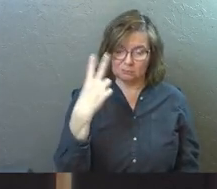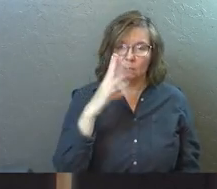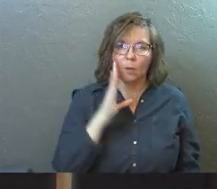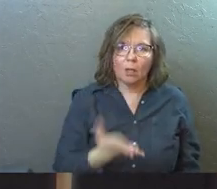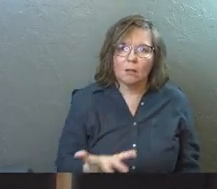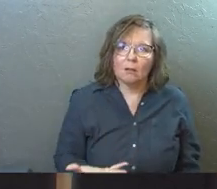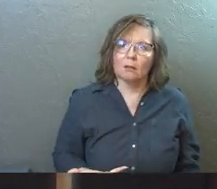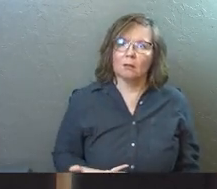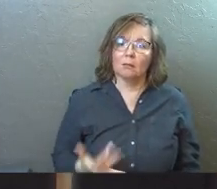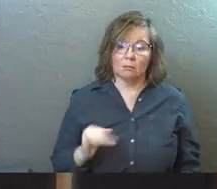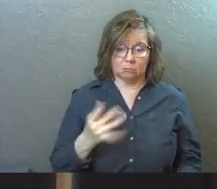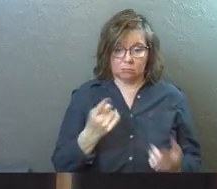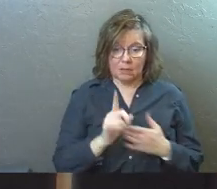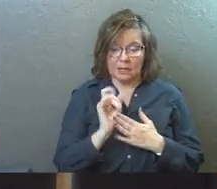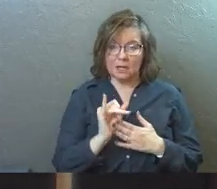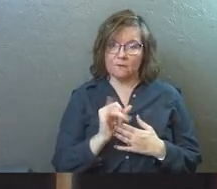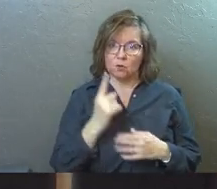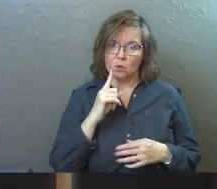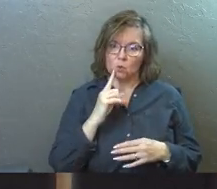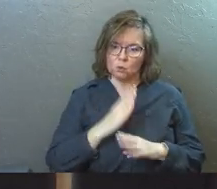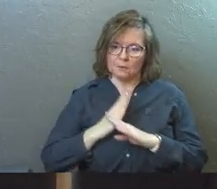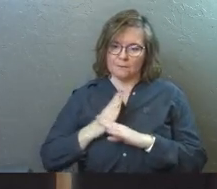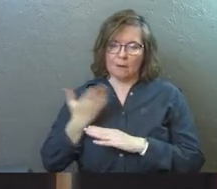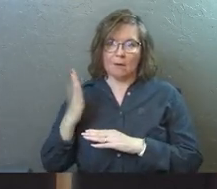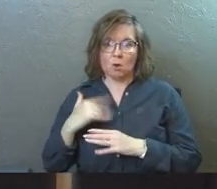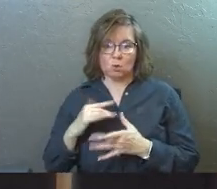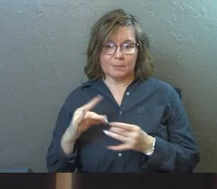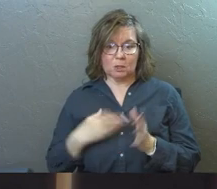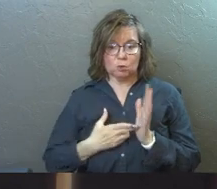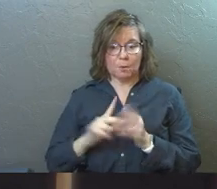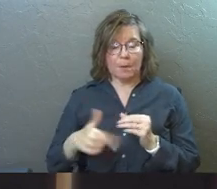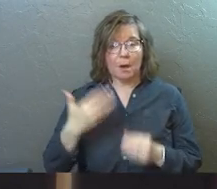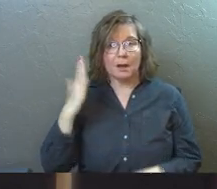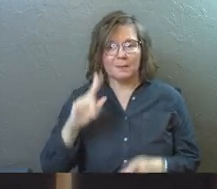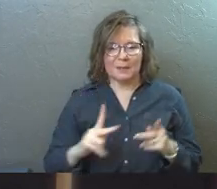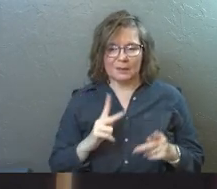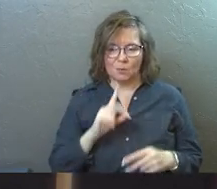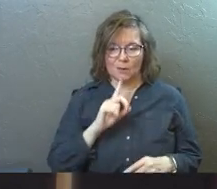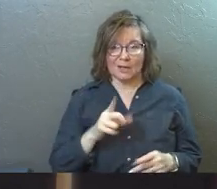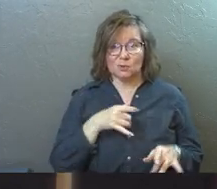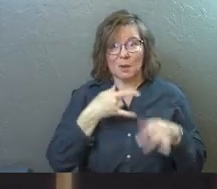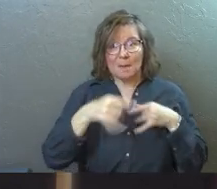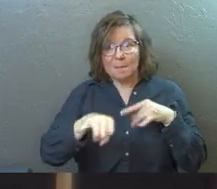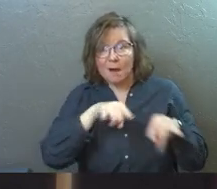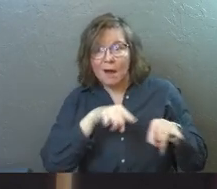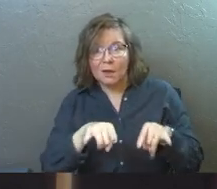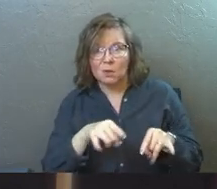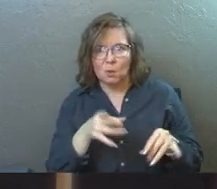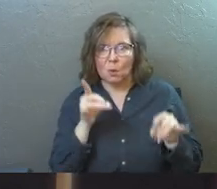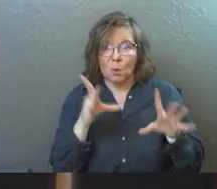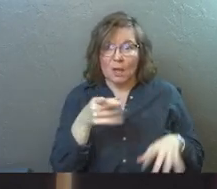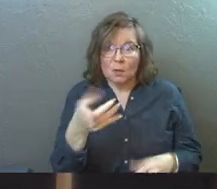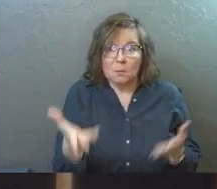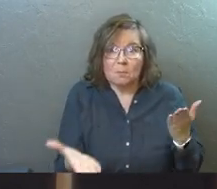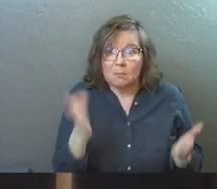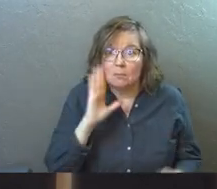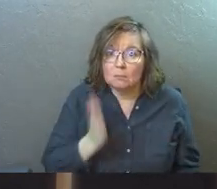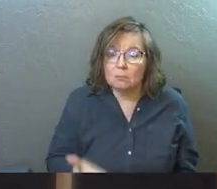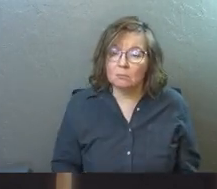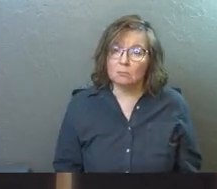It's going to be moments. If you stand up for God or you speak the truth about God, people will actually mock you and even hate you.